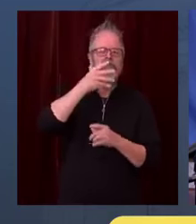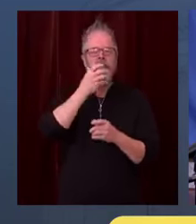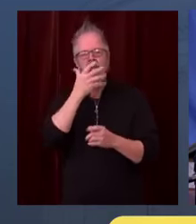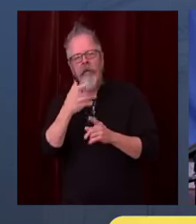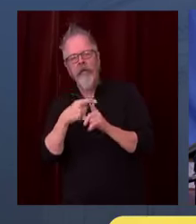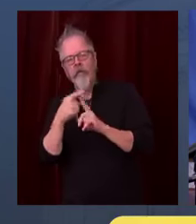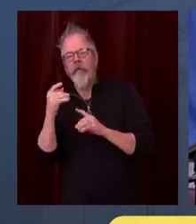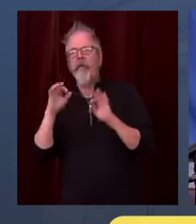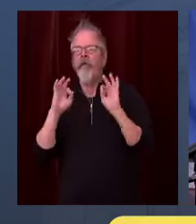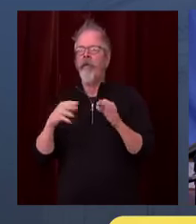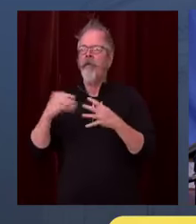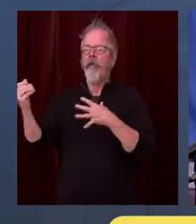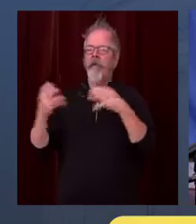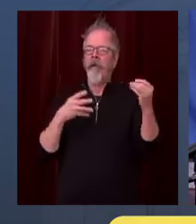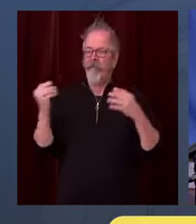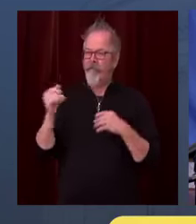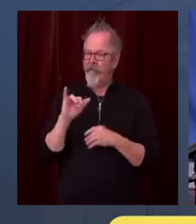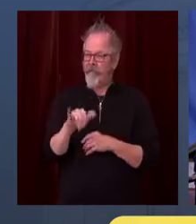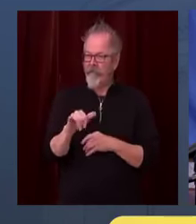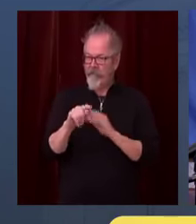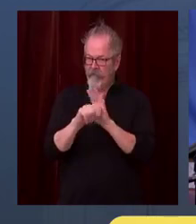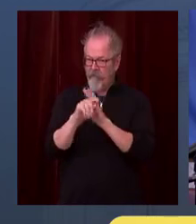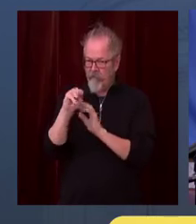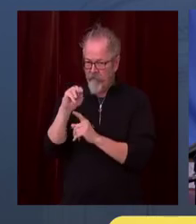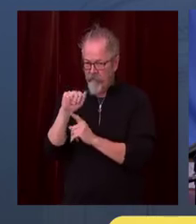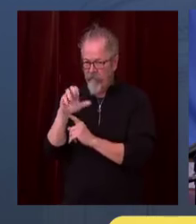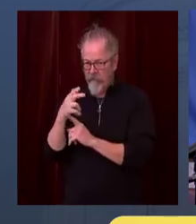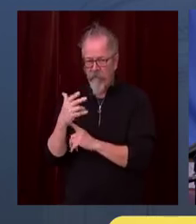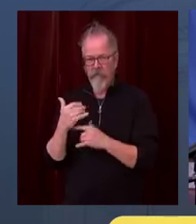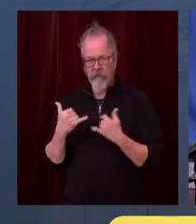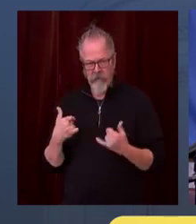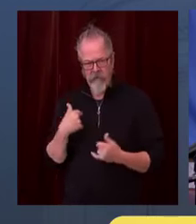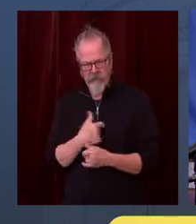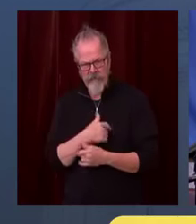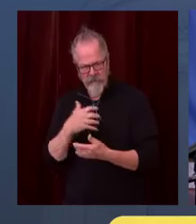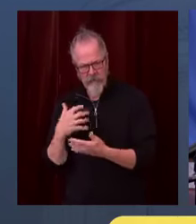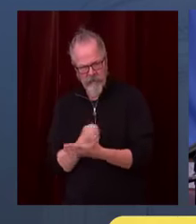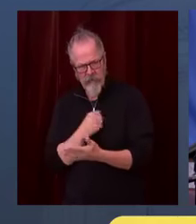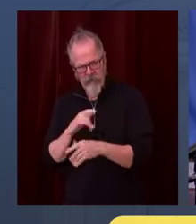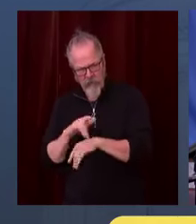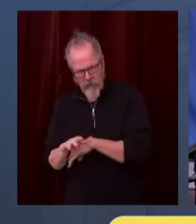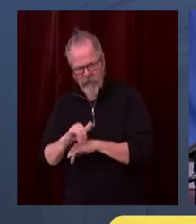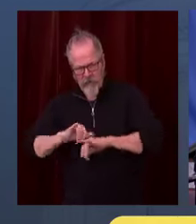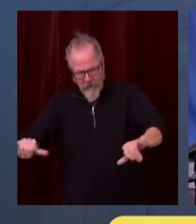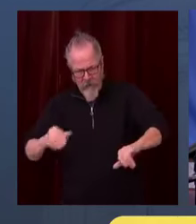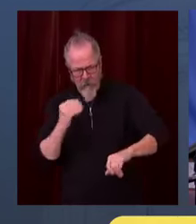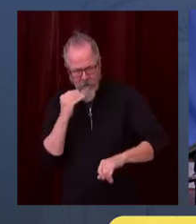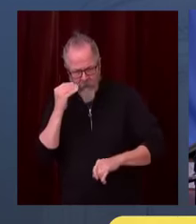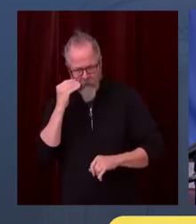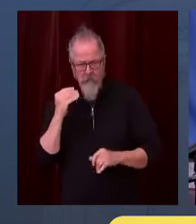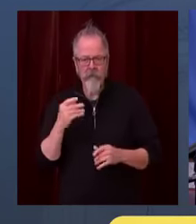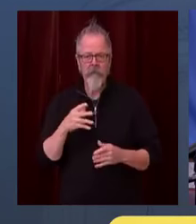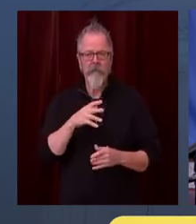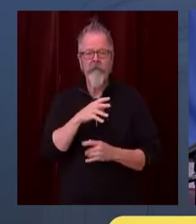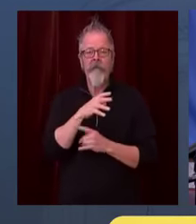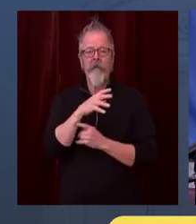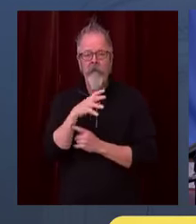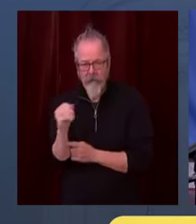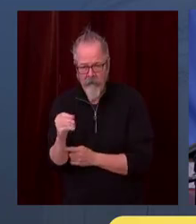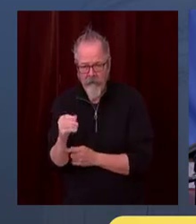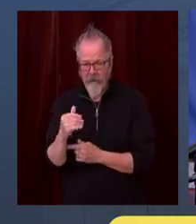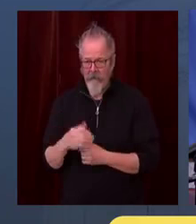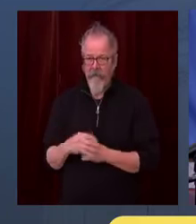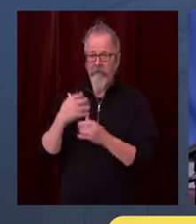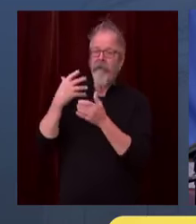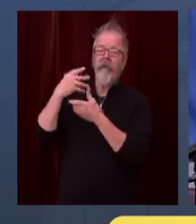people could be outside more. But now we're heading inside. And we're heading into the virus's home arena.